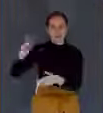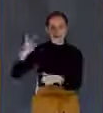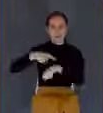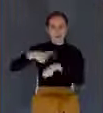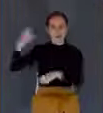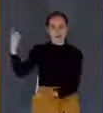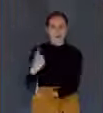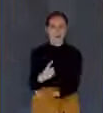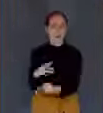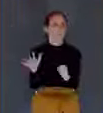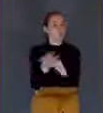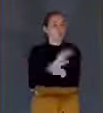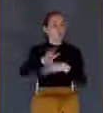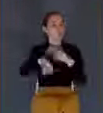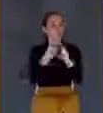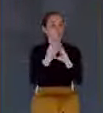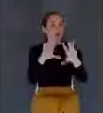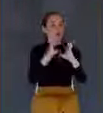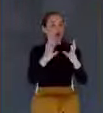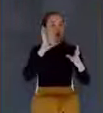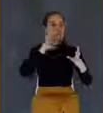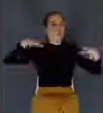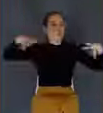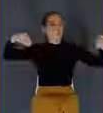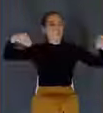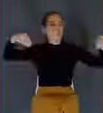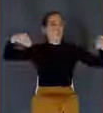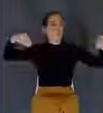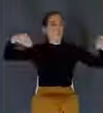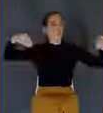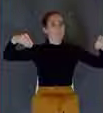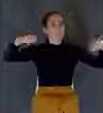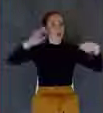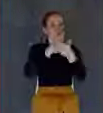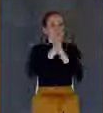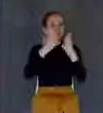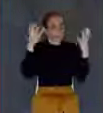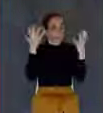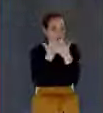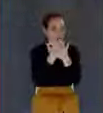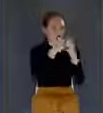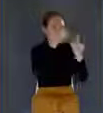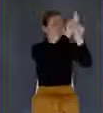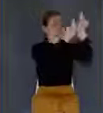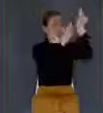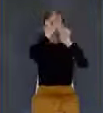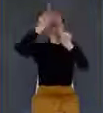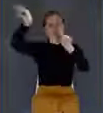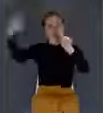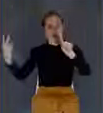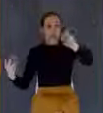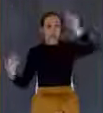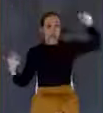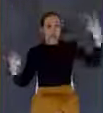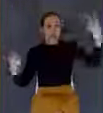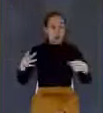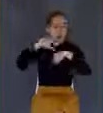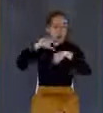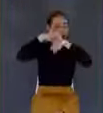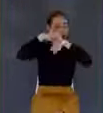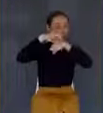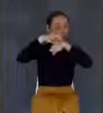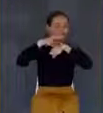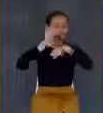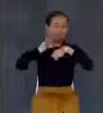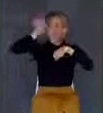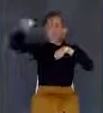universally. And the stars will veer off course, and the planets will fall from their orbit. And